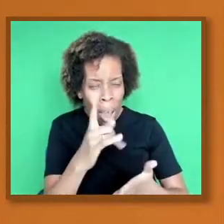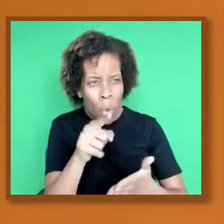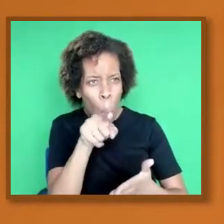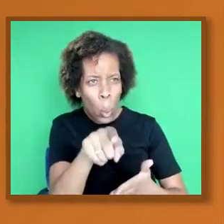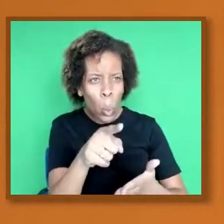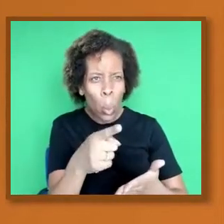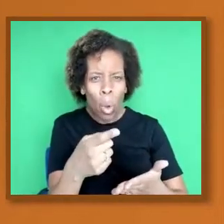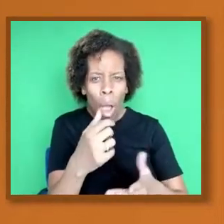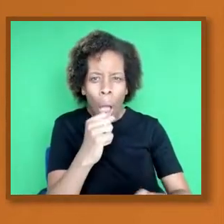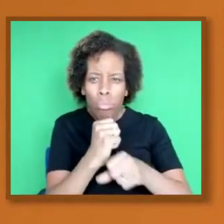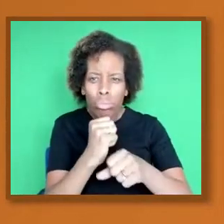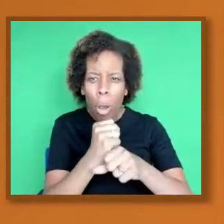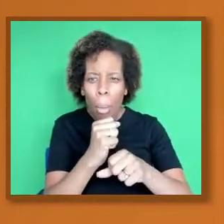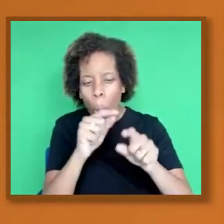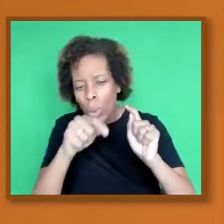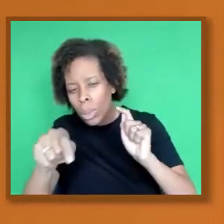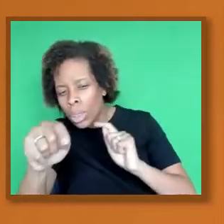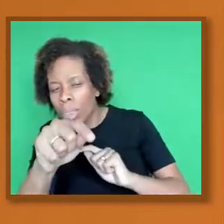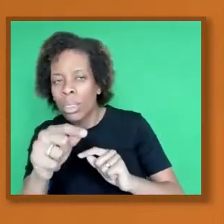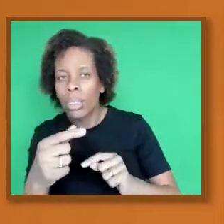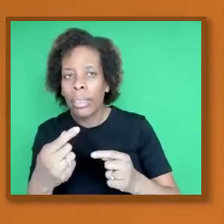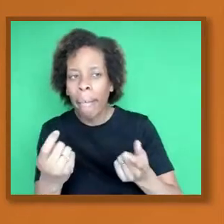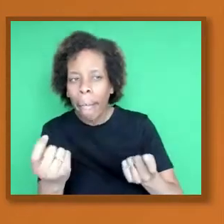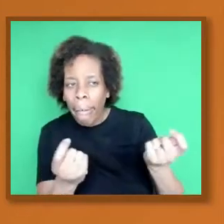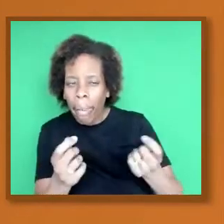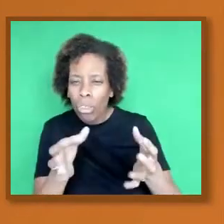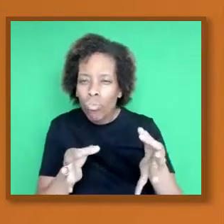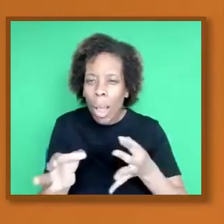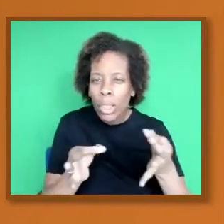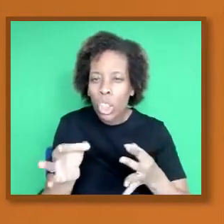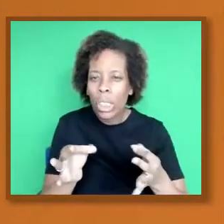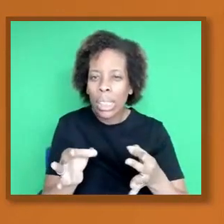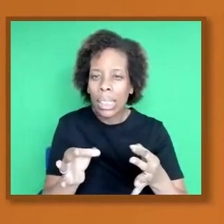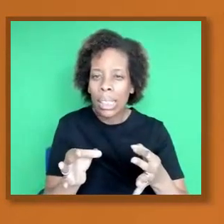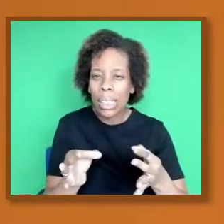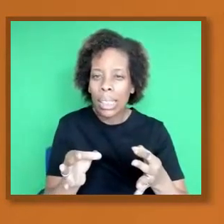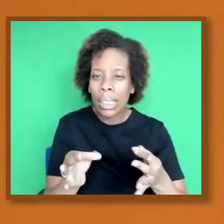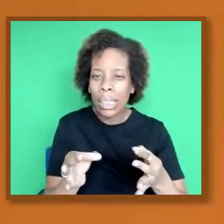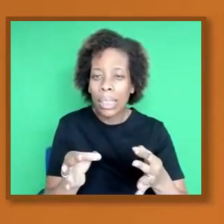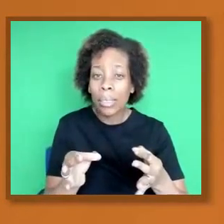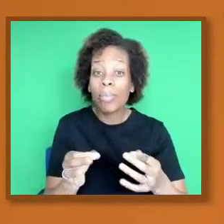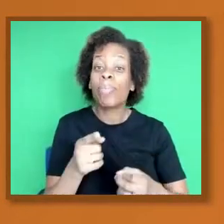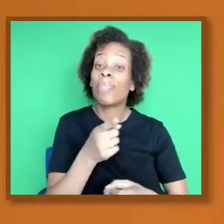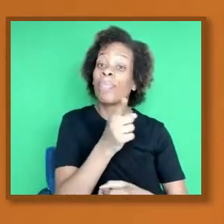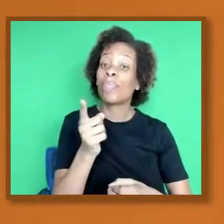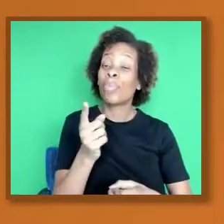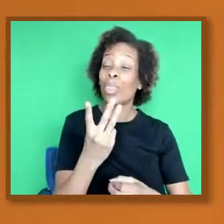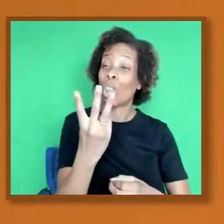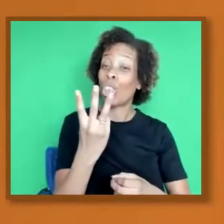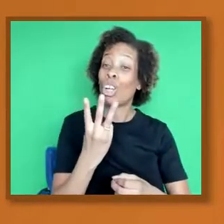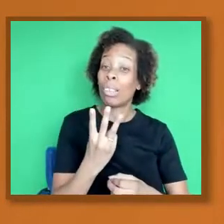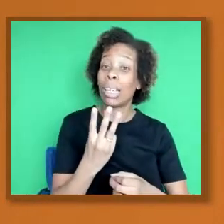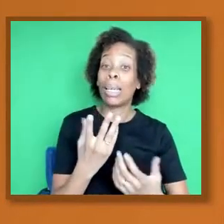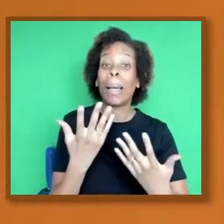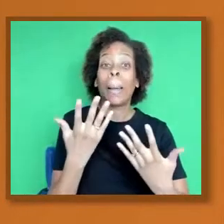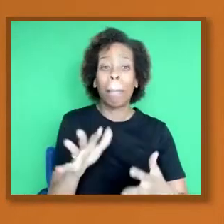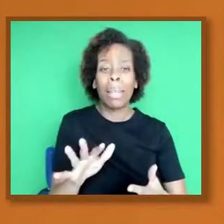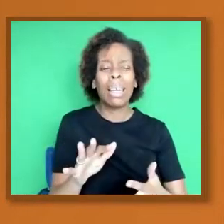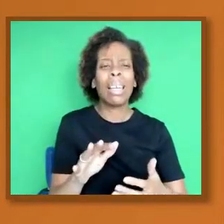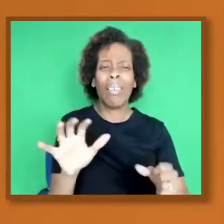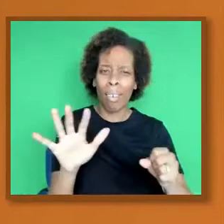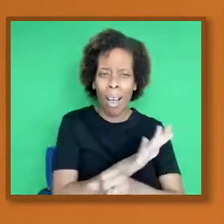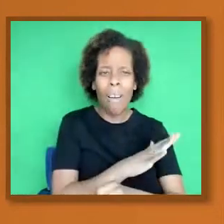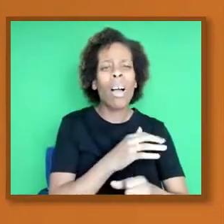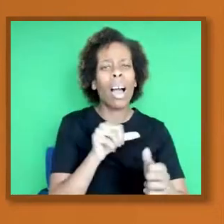issues and you have the three of you today have really touched on those issues. Those are the issues